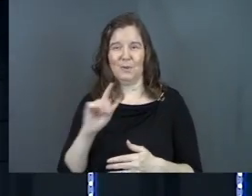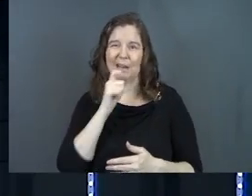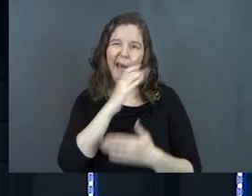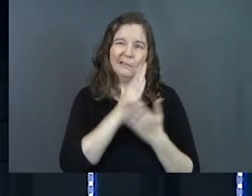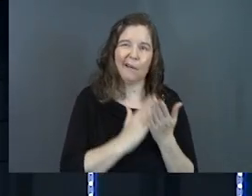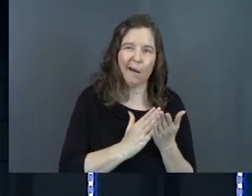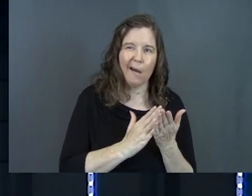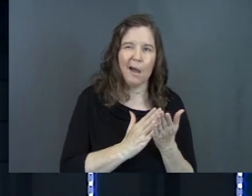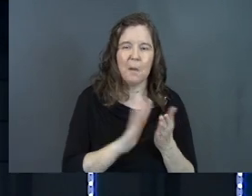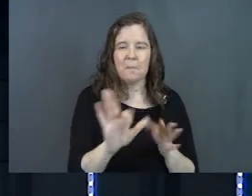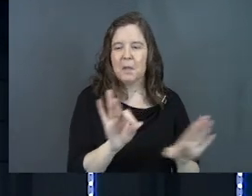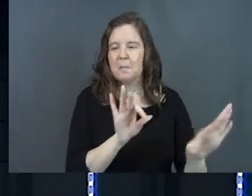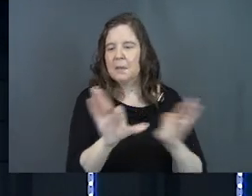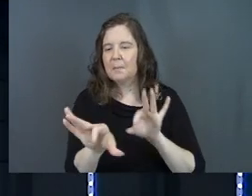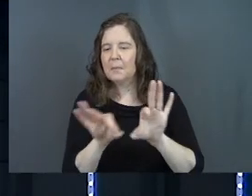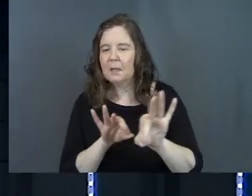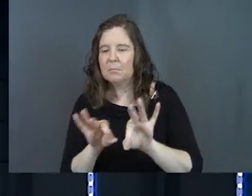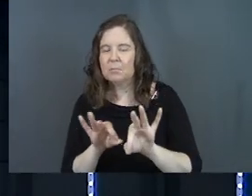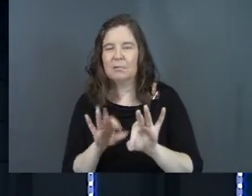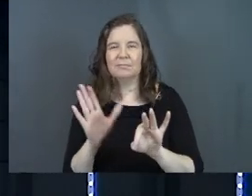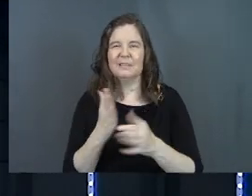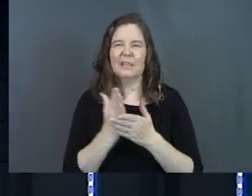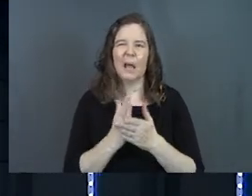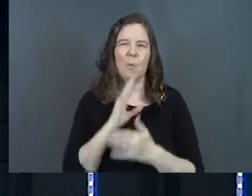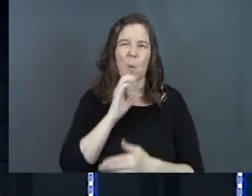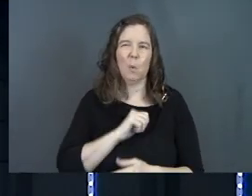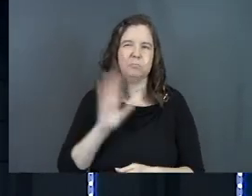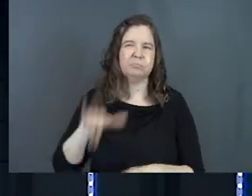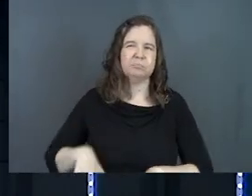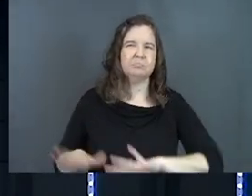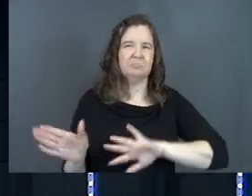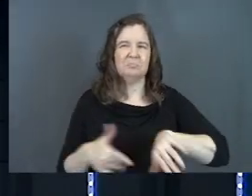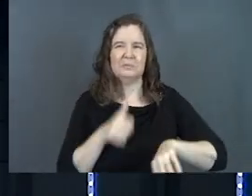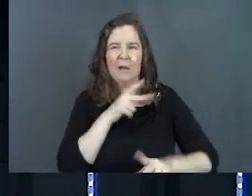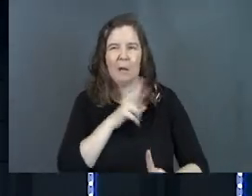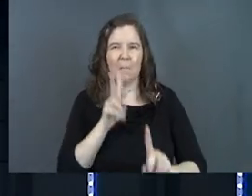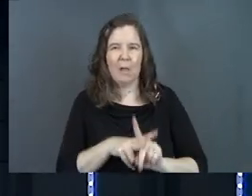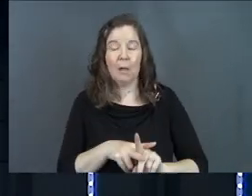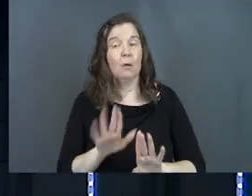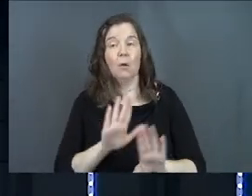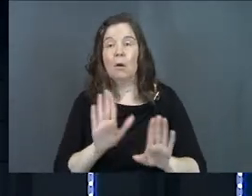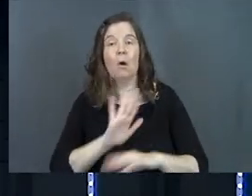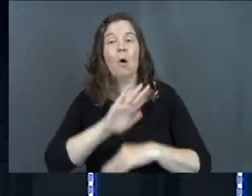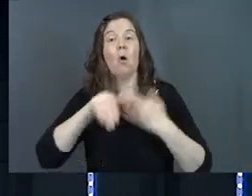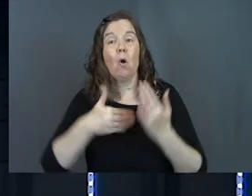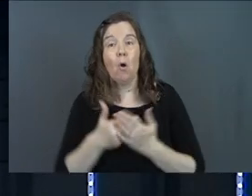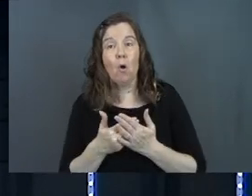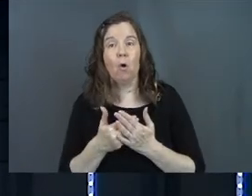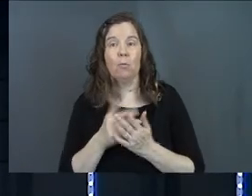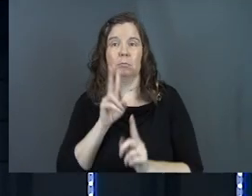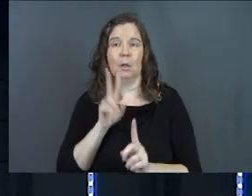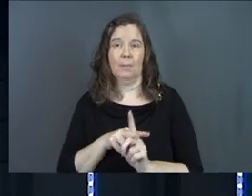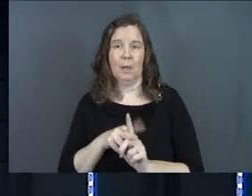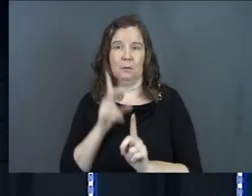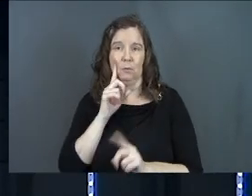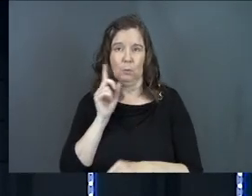it sounds like I'm reading a phone book. Some of it sounds like ancient history. Some of it doesn't seem like it's as useful. No, it's all useful for you.